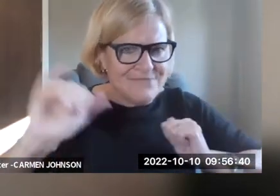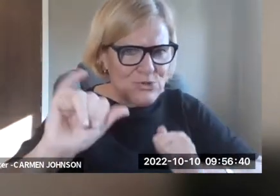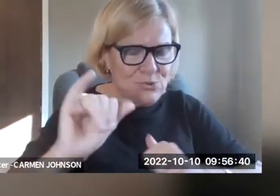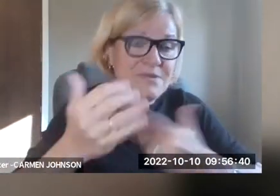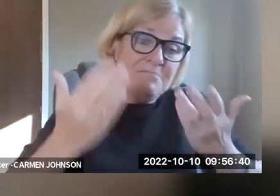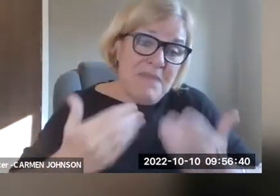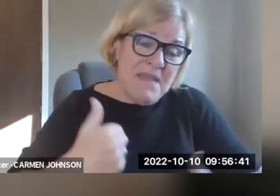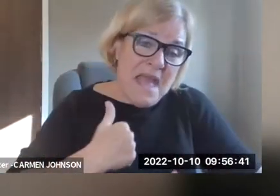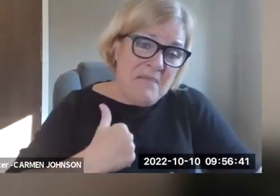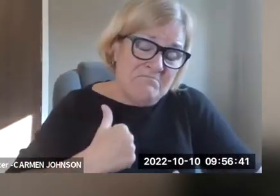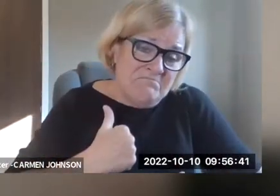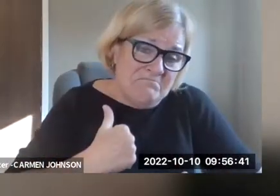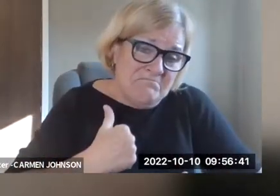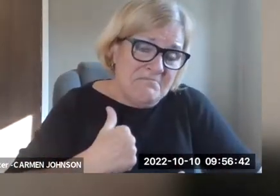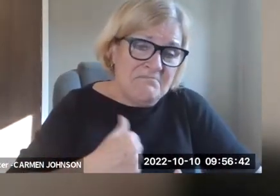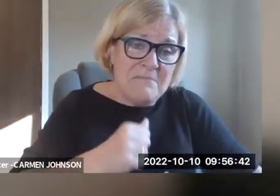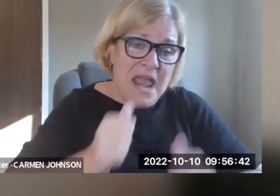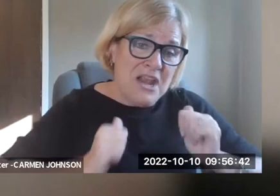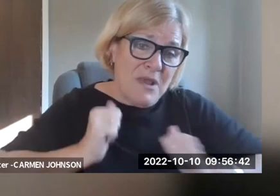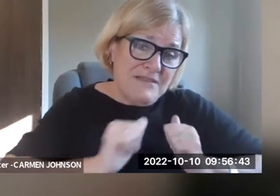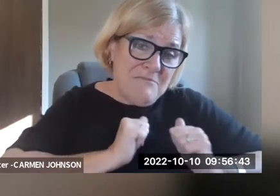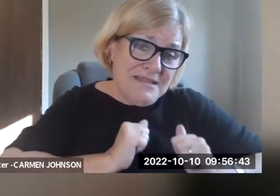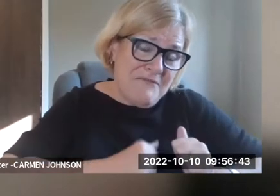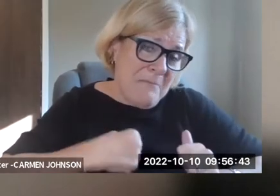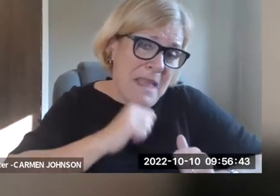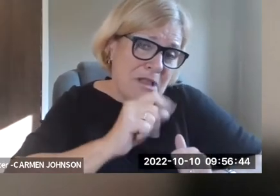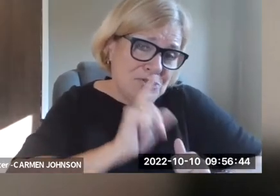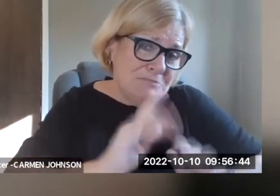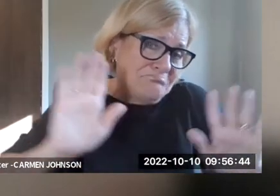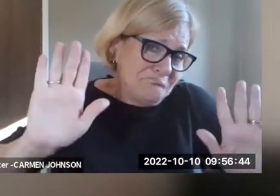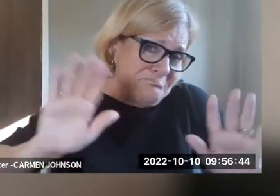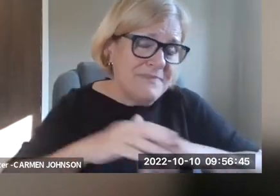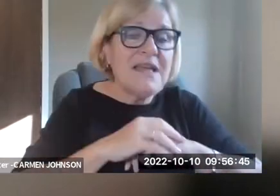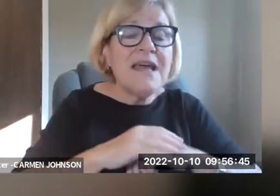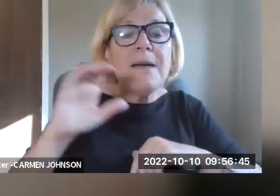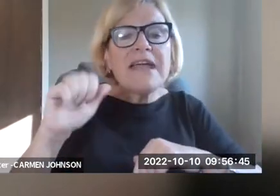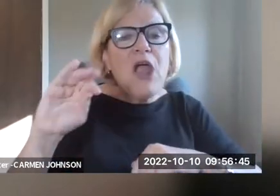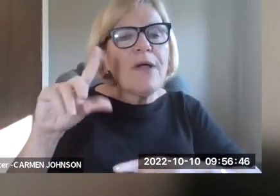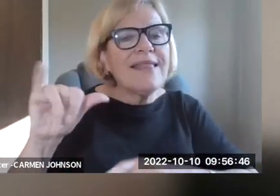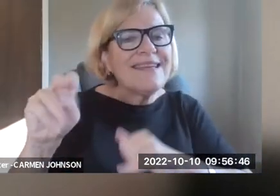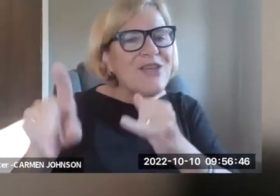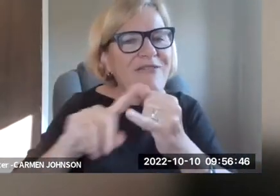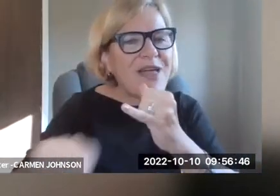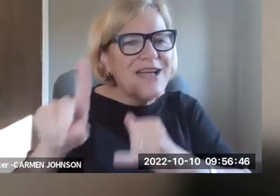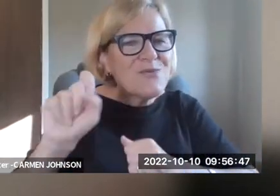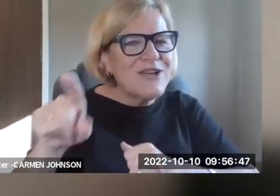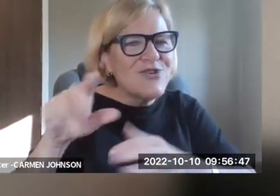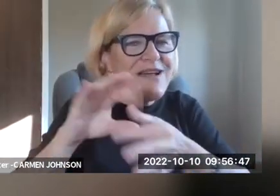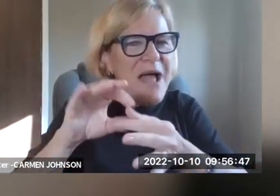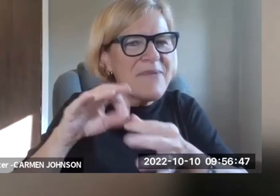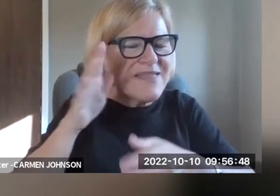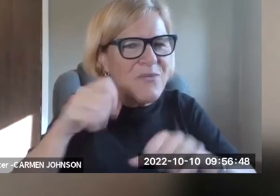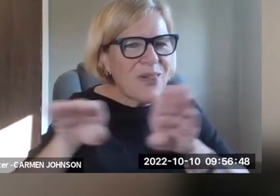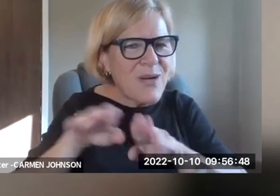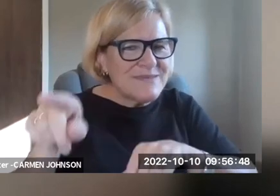And lots of people with disabilities have those and lots of people without disabilities have those. And that, that seems to me now, maybe I'm being, I don't know, maybe I'm not being aggressive